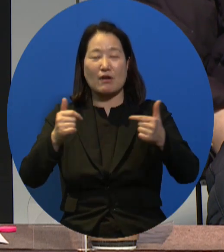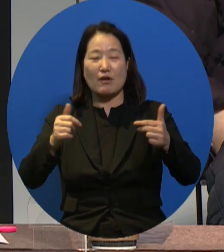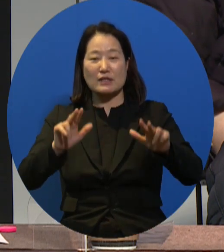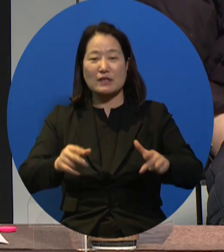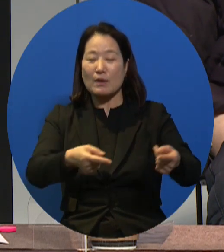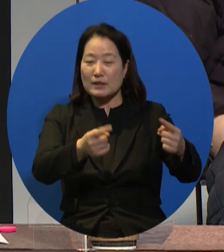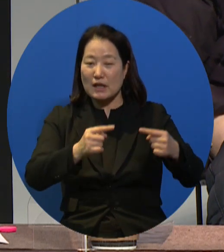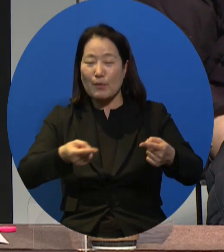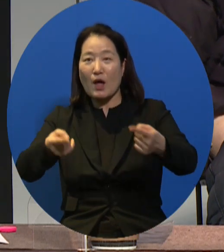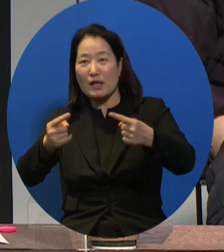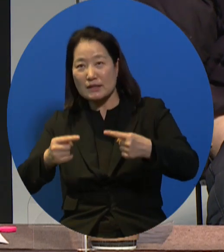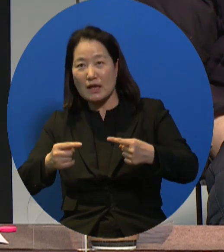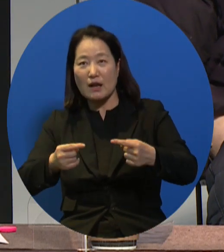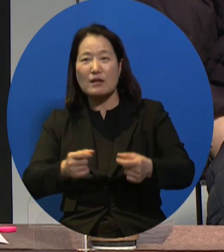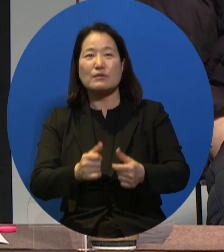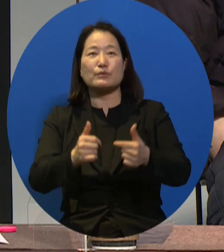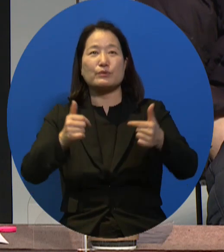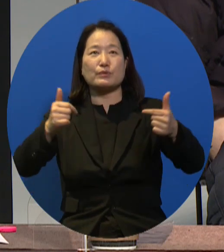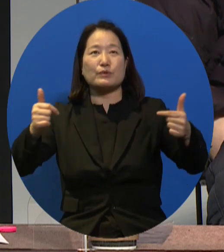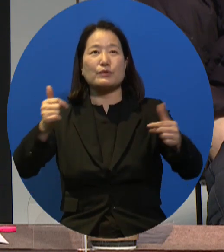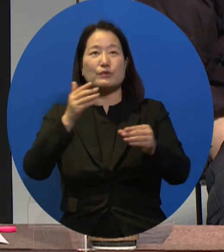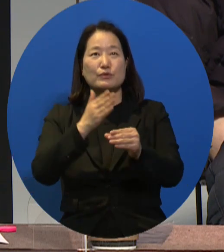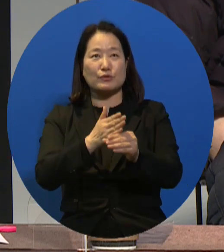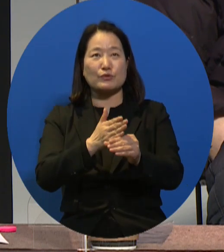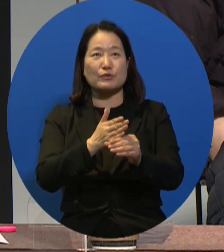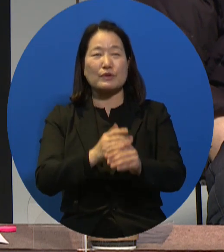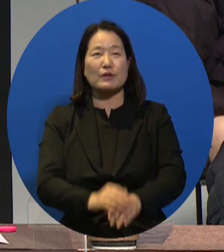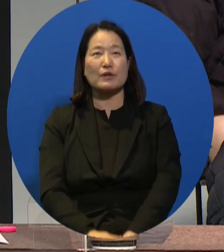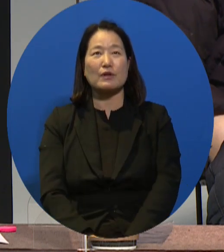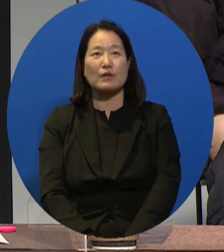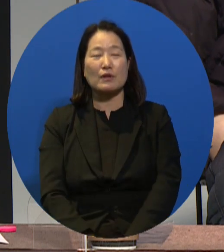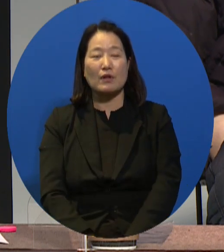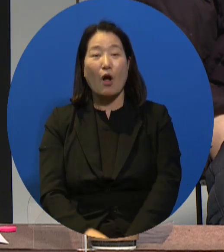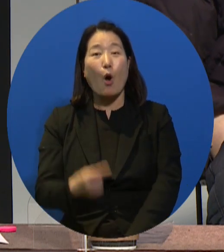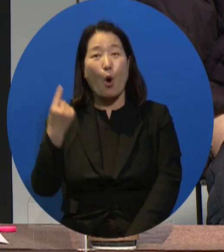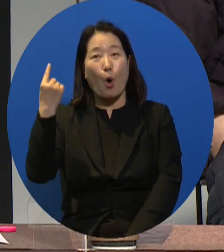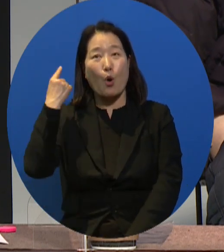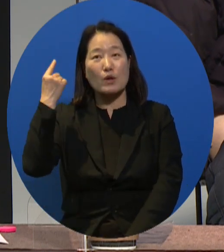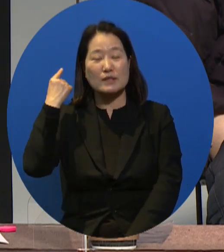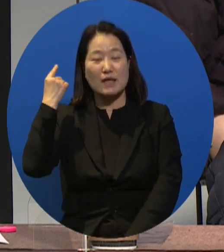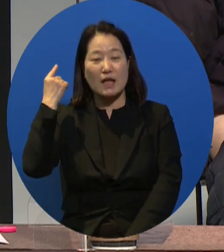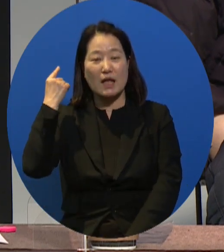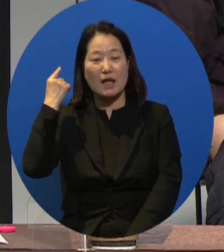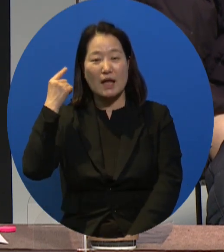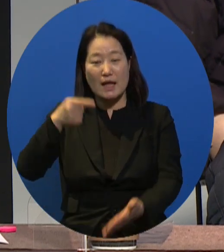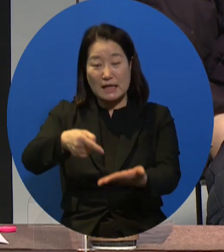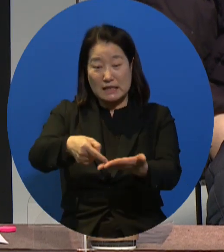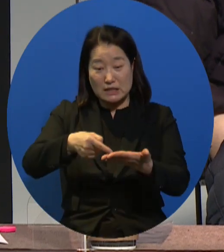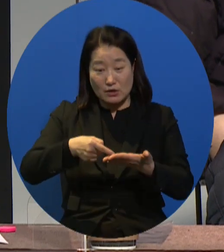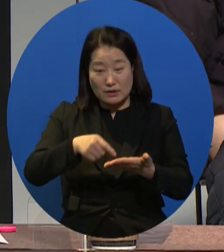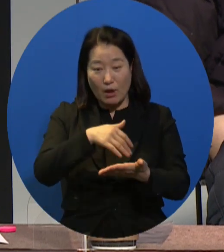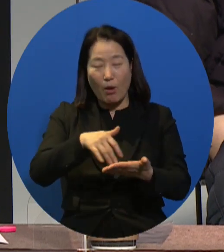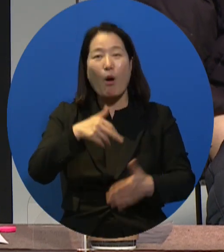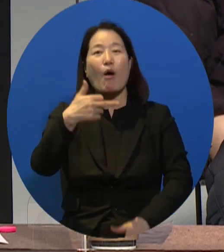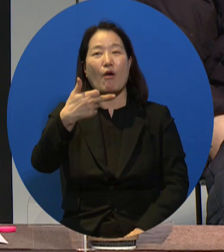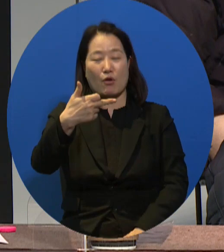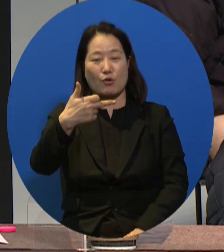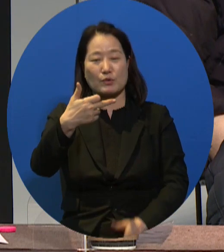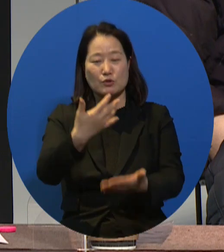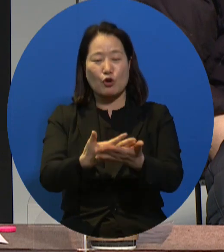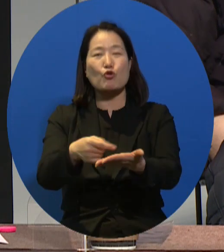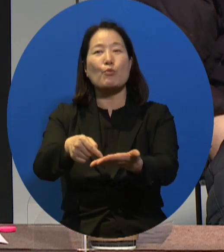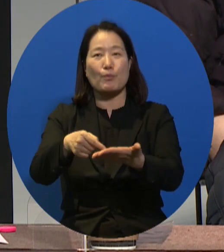hired 23, but this year we are going to hire more than 200. And up until yesterday,